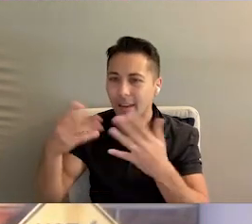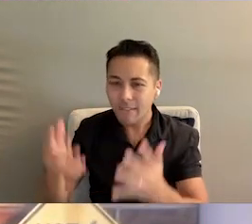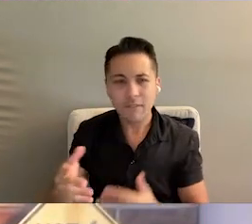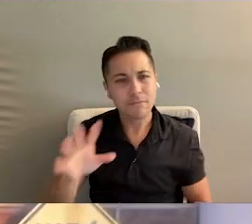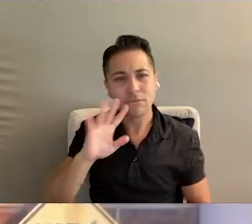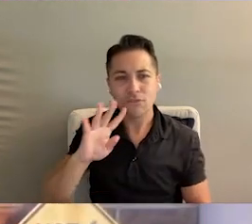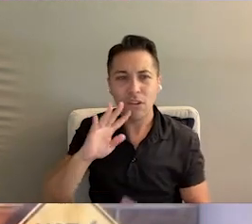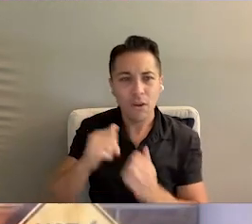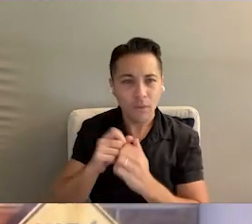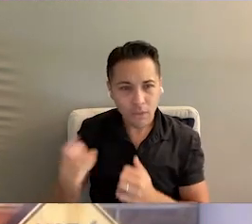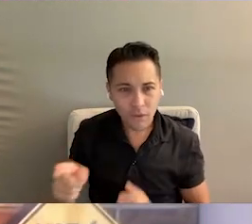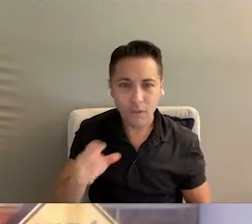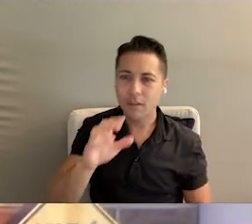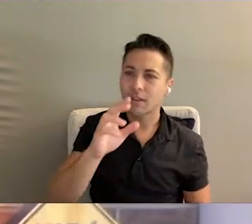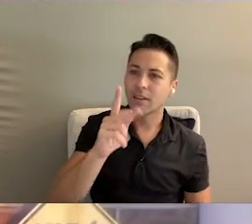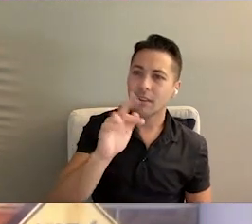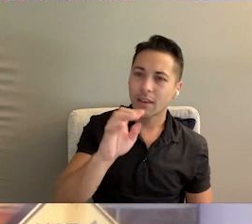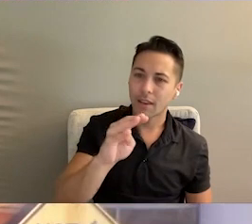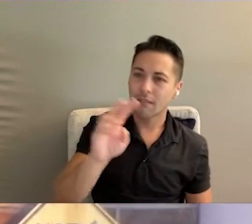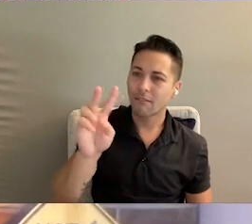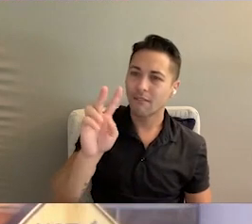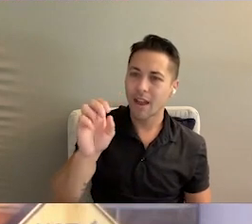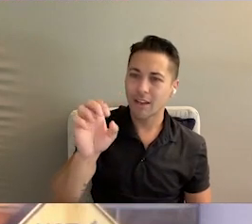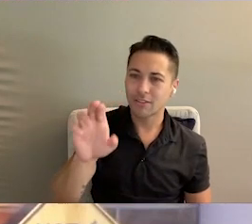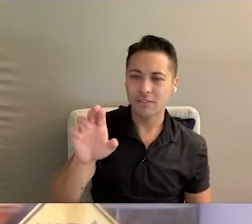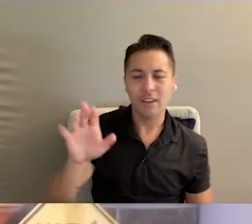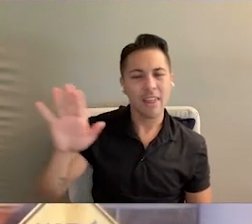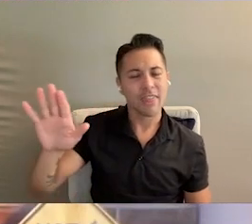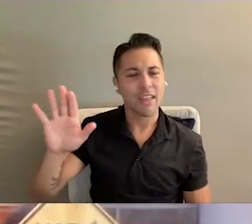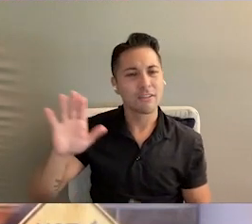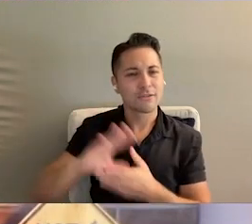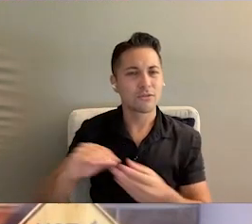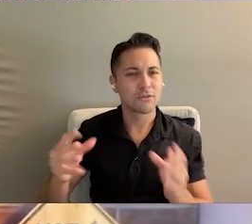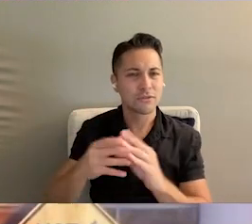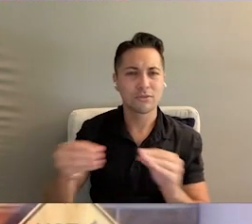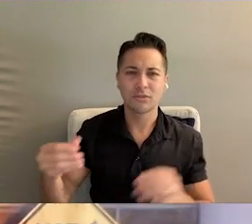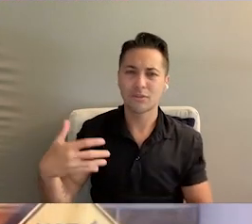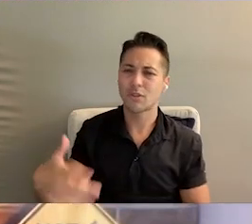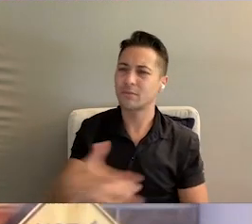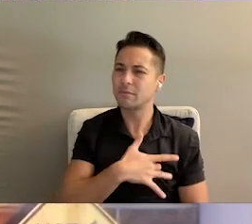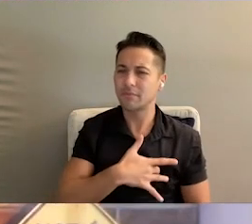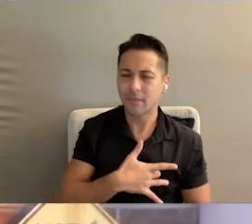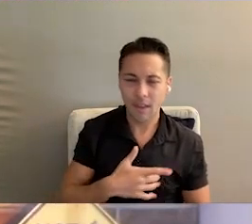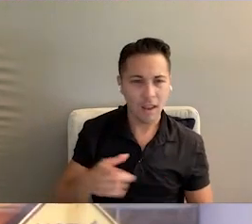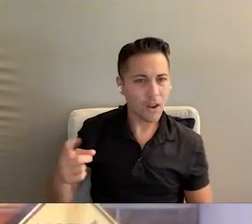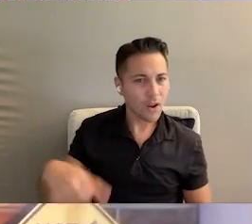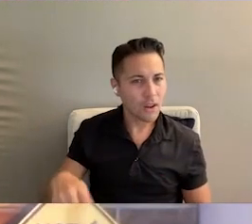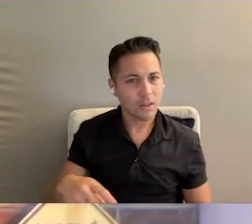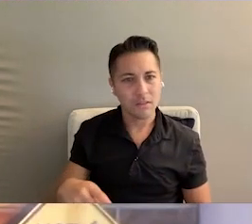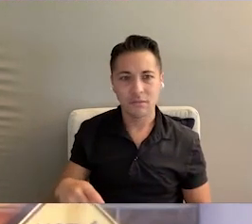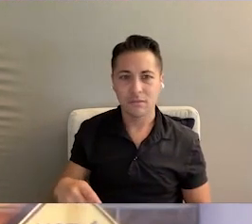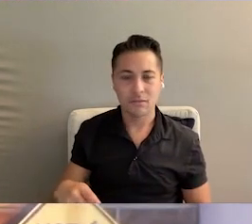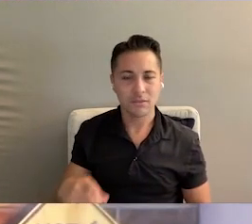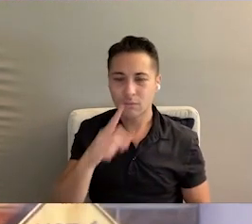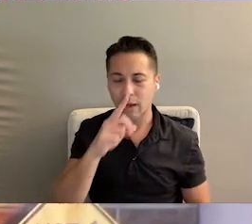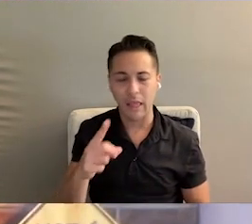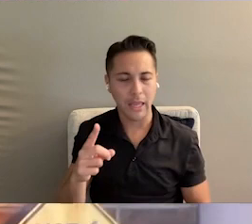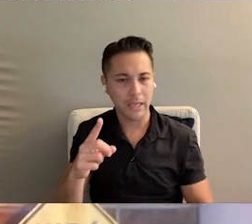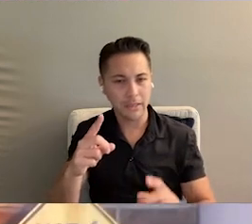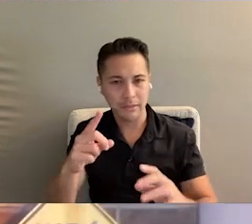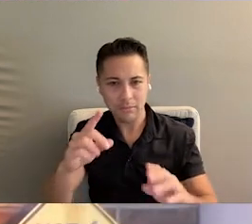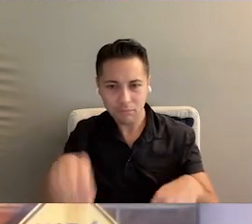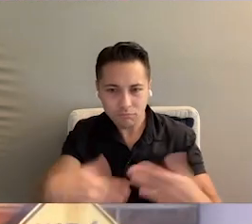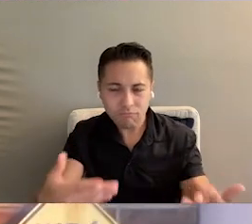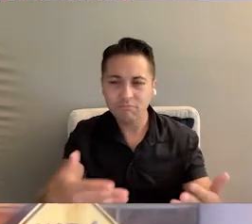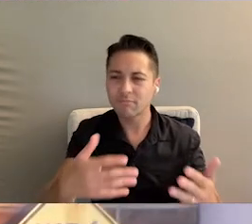with you and Kim Vassar, that's a part of your team, and their story was so powerful about how they're just wrapping around those caregivers with a peer